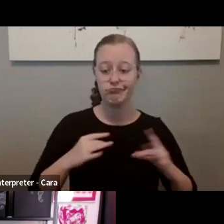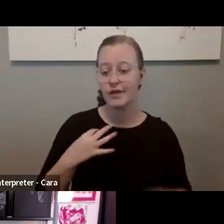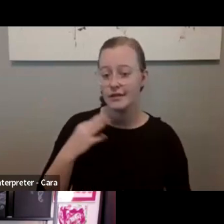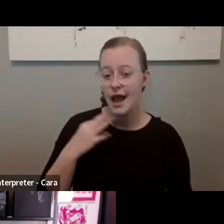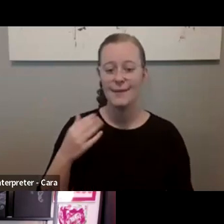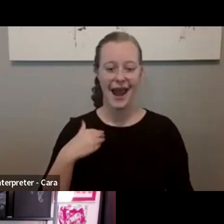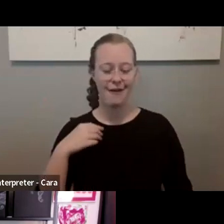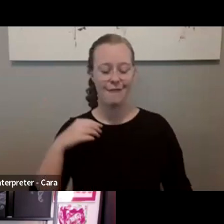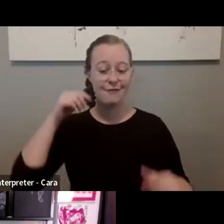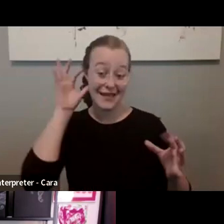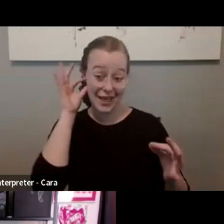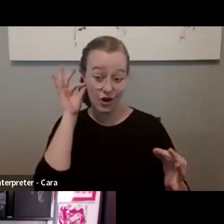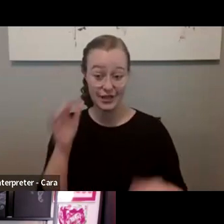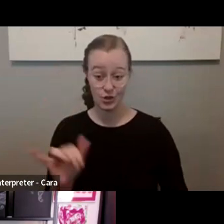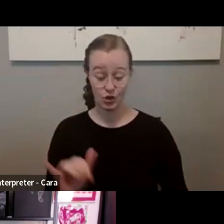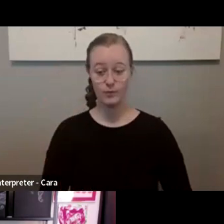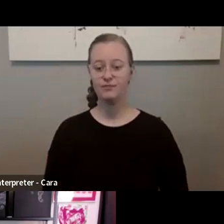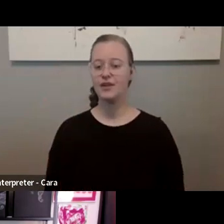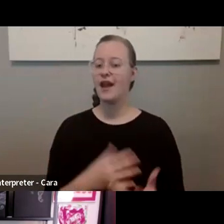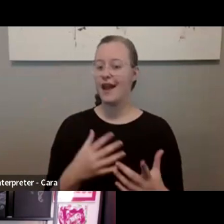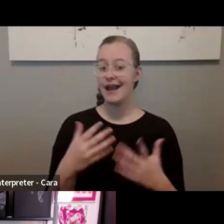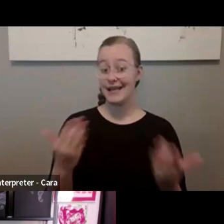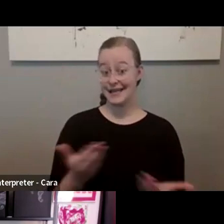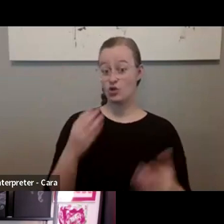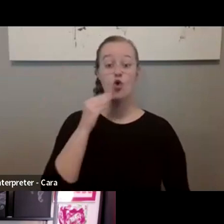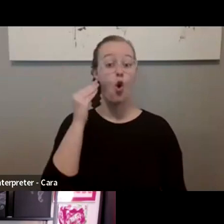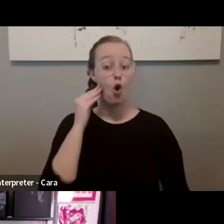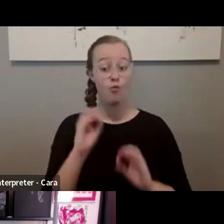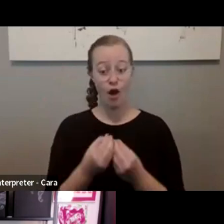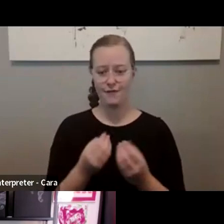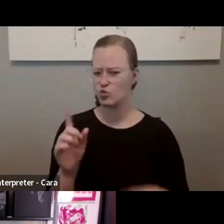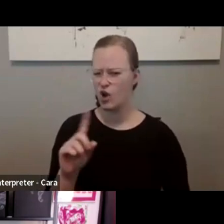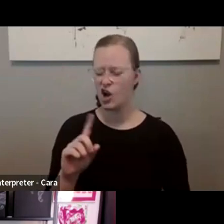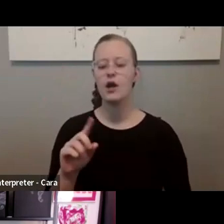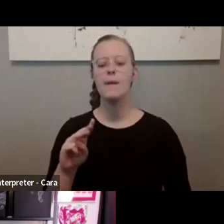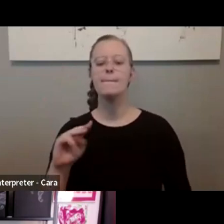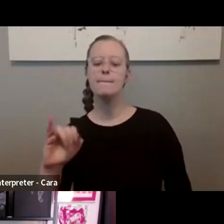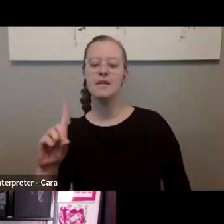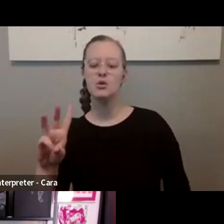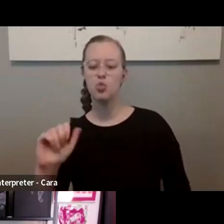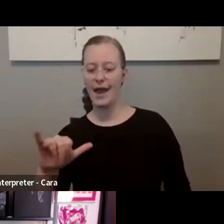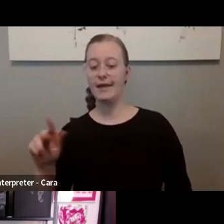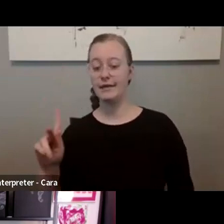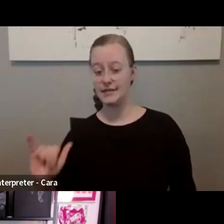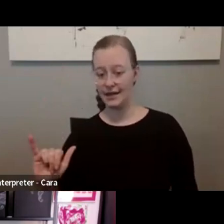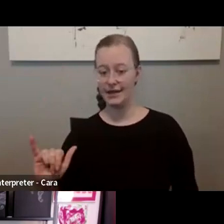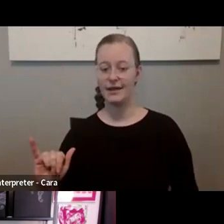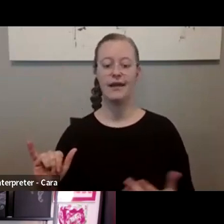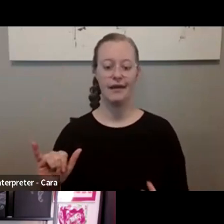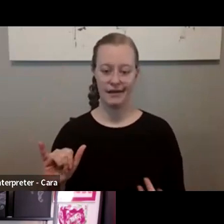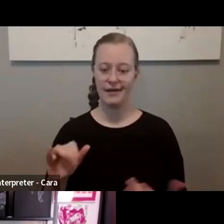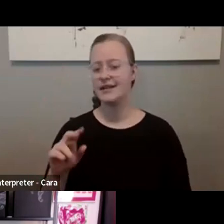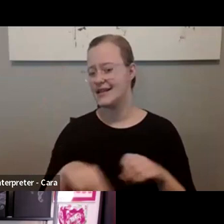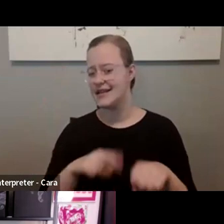earrings. I'm participating from my home office in Midway, Kentucky, and Kentucky is the native land of primarily